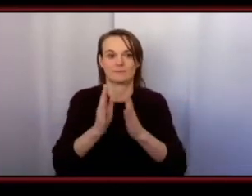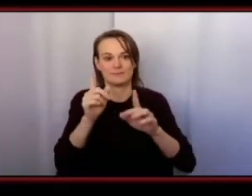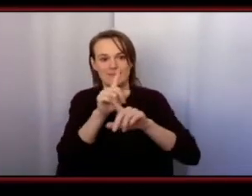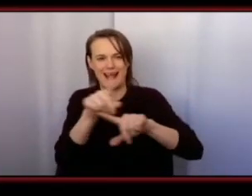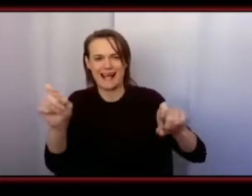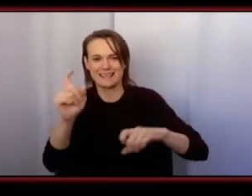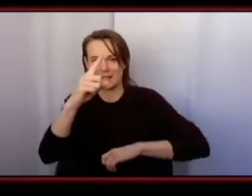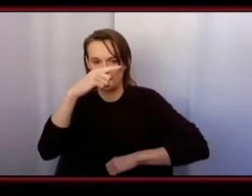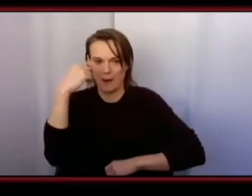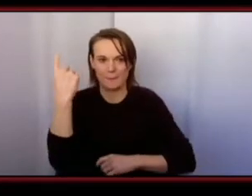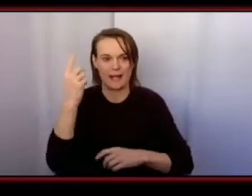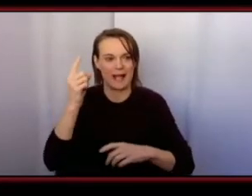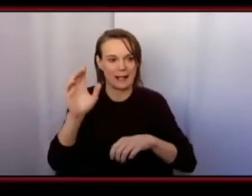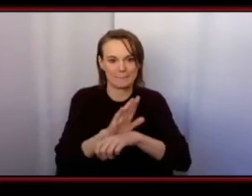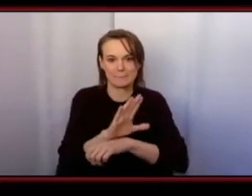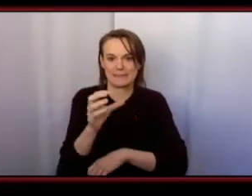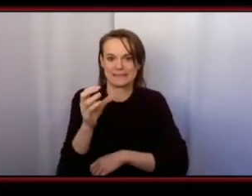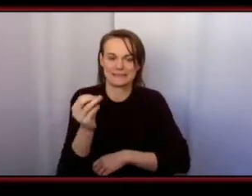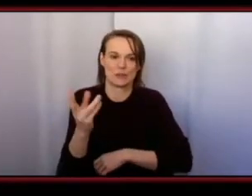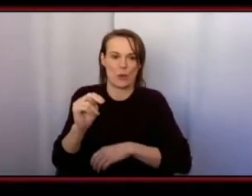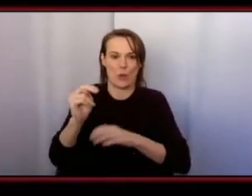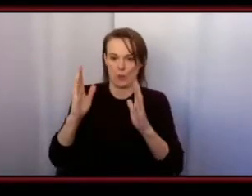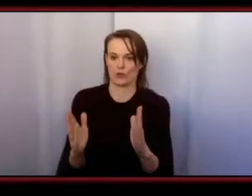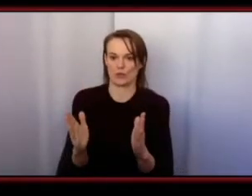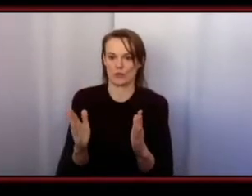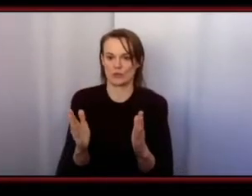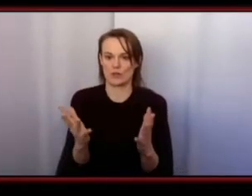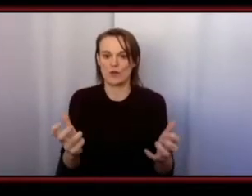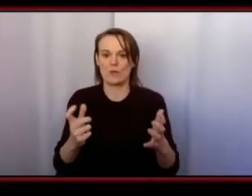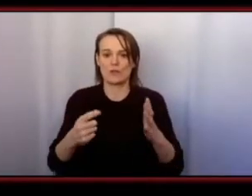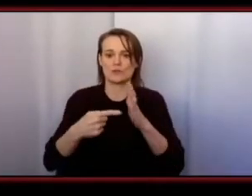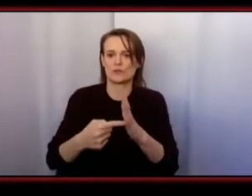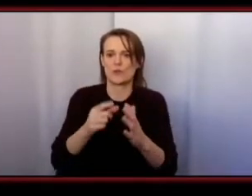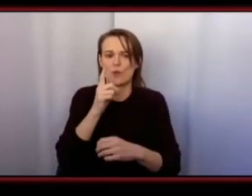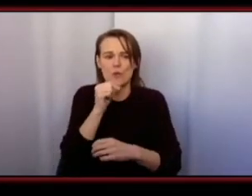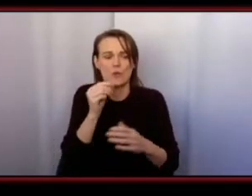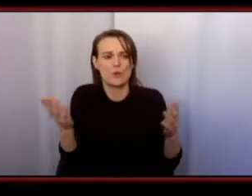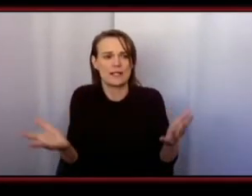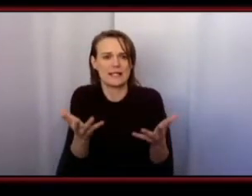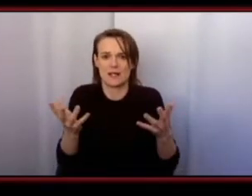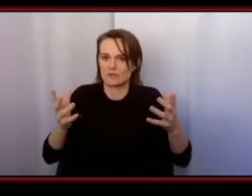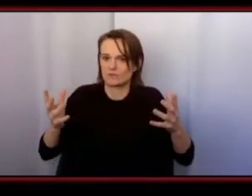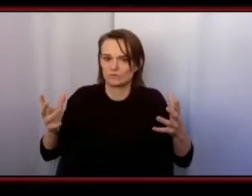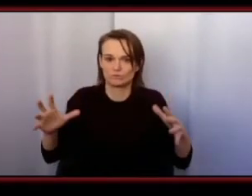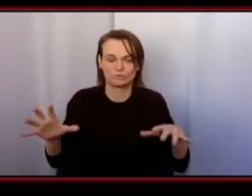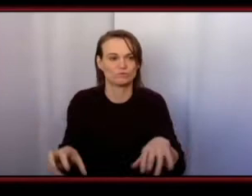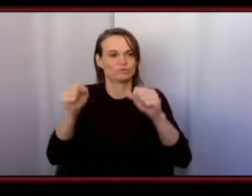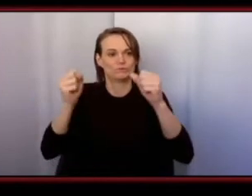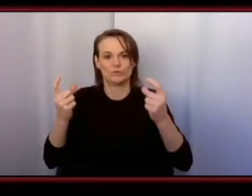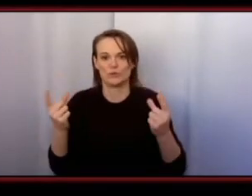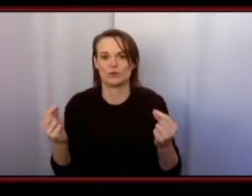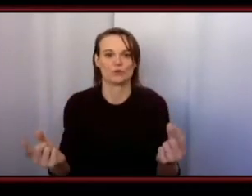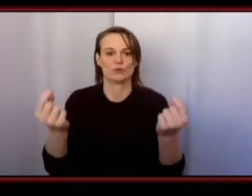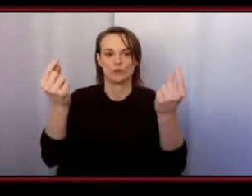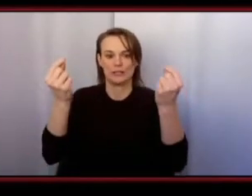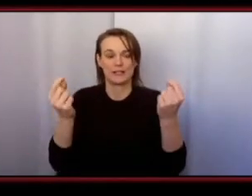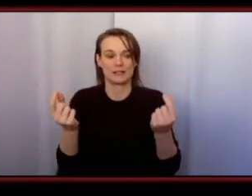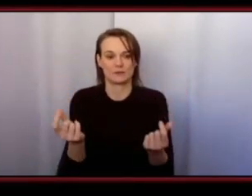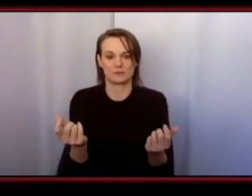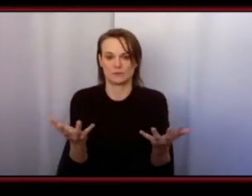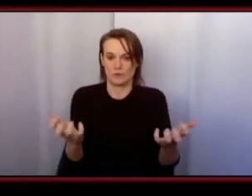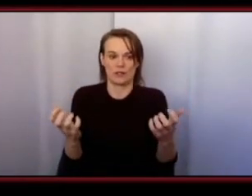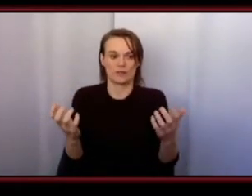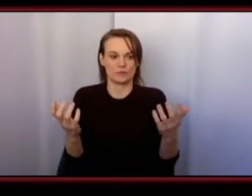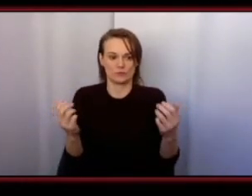wanted to showcase some of our very own entrepreneurs doing great things in the community and want to give them a platform to discuss the processes and the